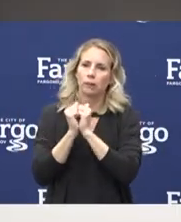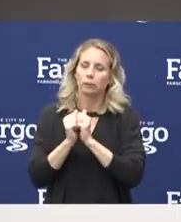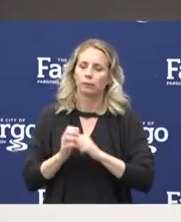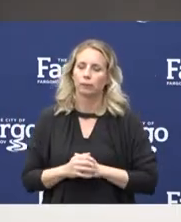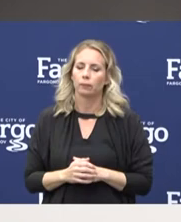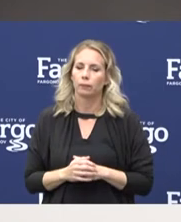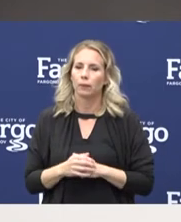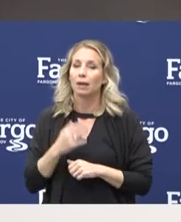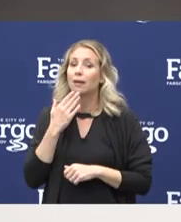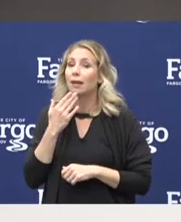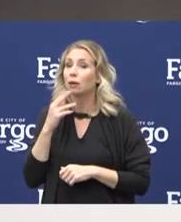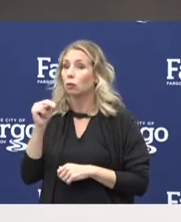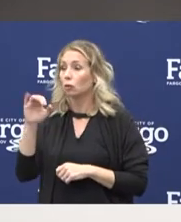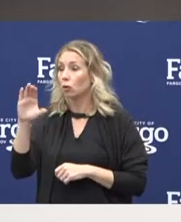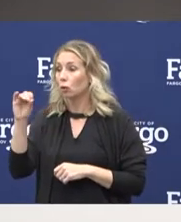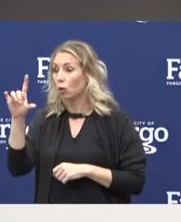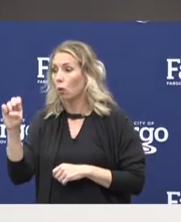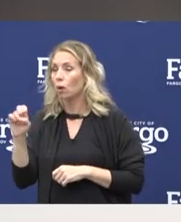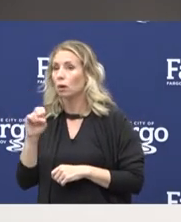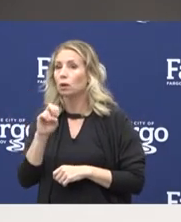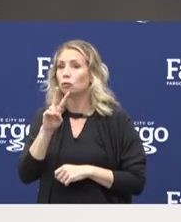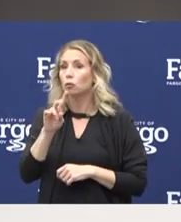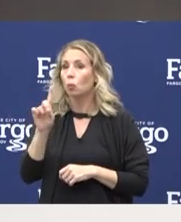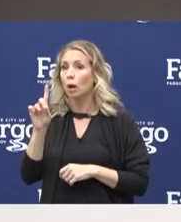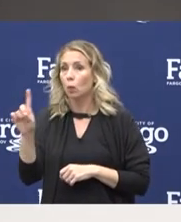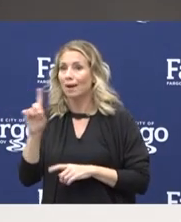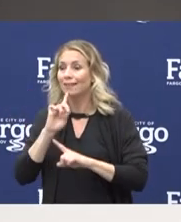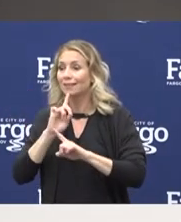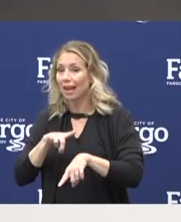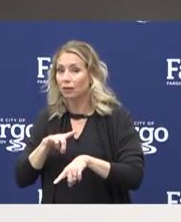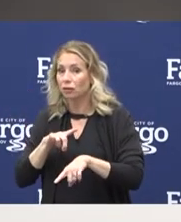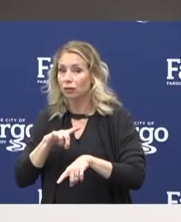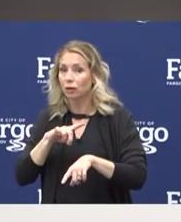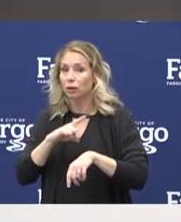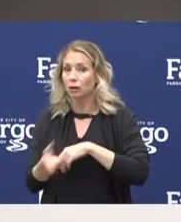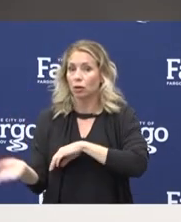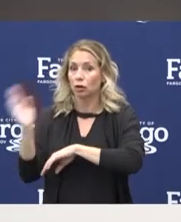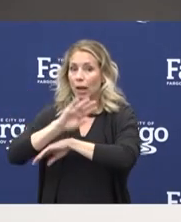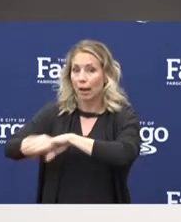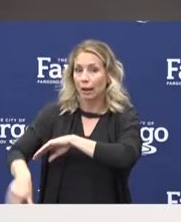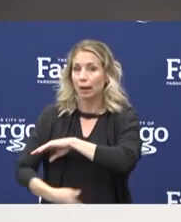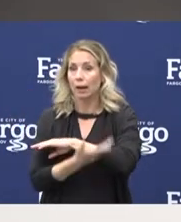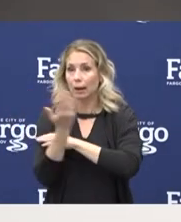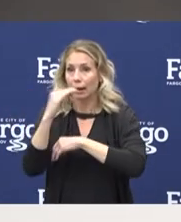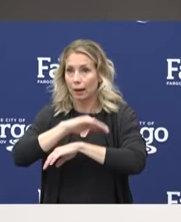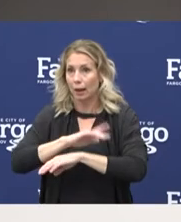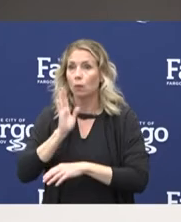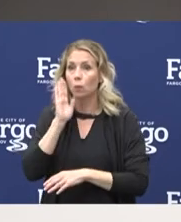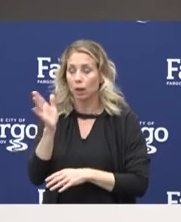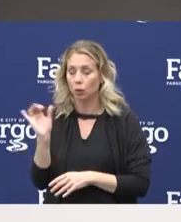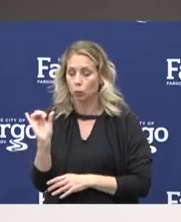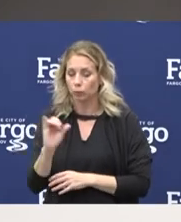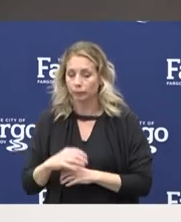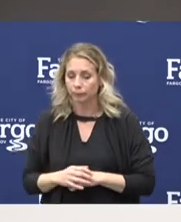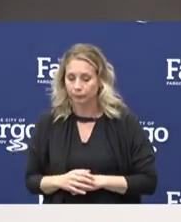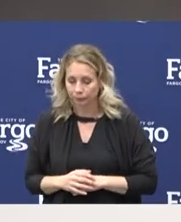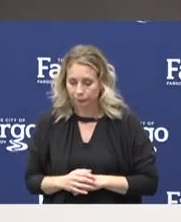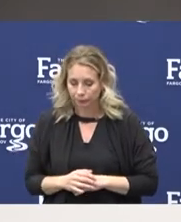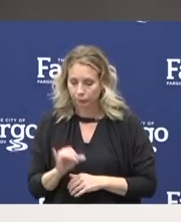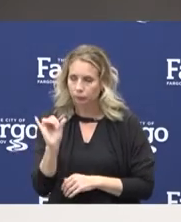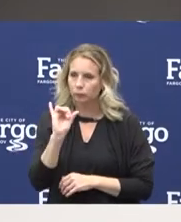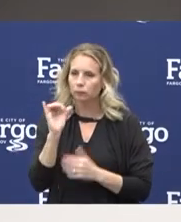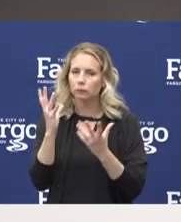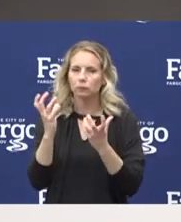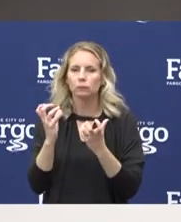for people to know, 2-1-1 has answered day and night. She said night, but we'll go back to the day as well. But I also want some people to know that we